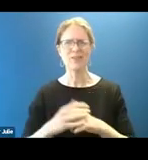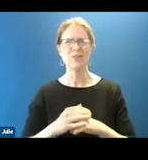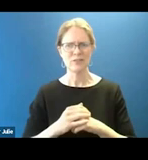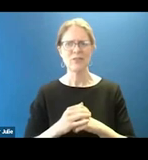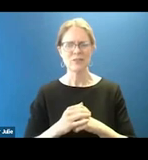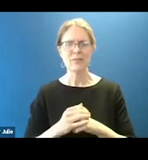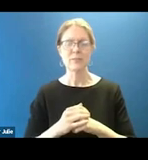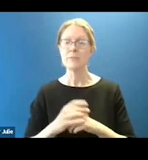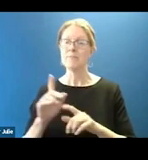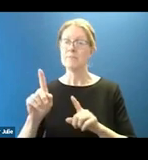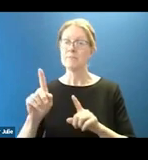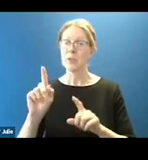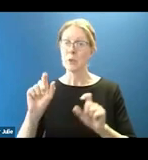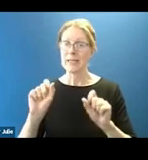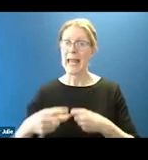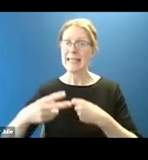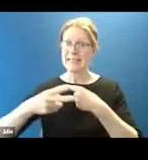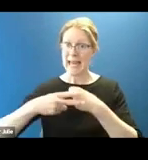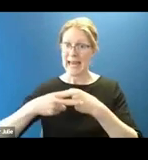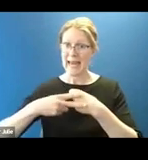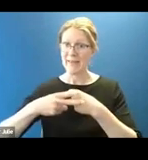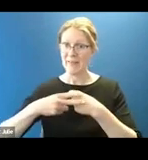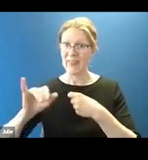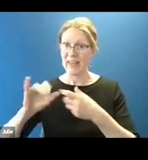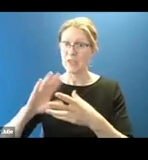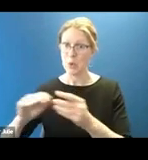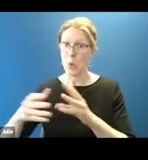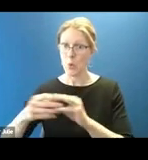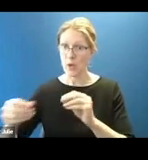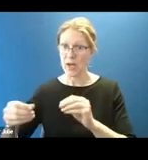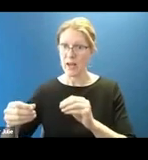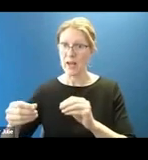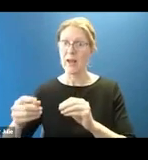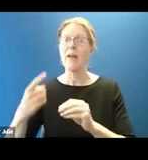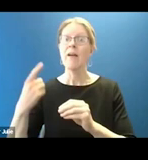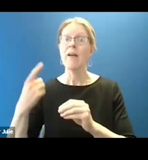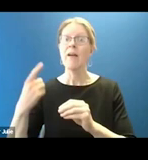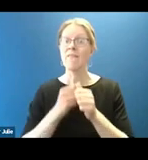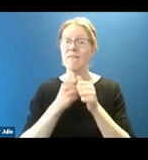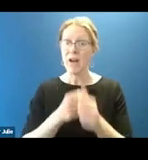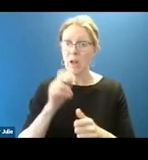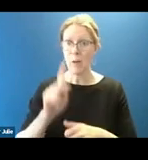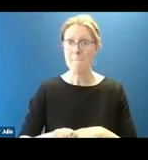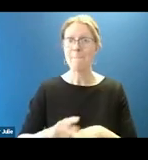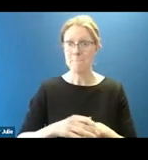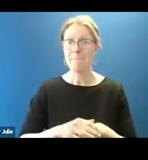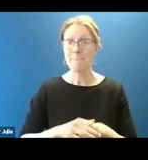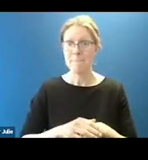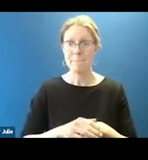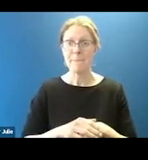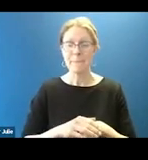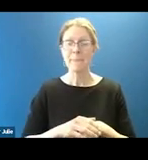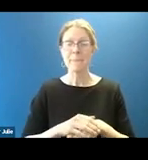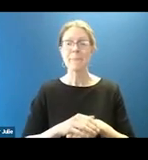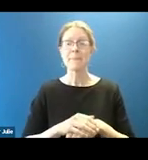save the story that you're going to put in that chat box and use it as the follow up with the congressional staff person that you're talking